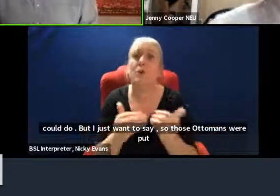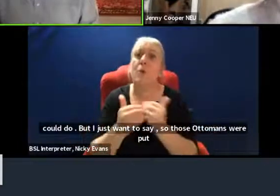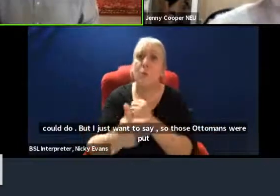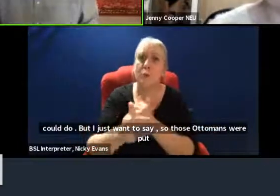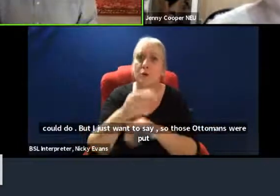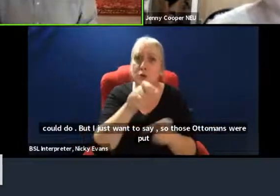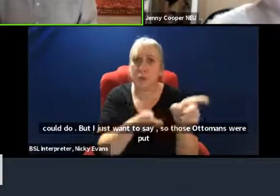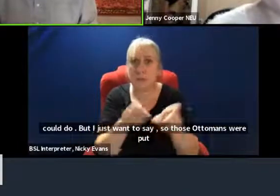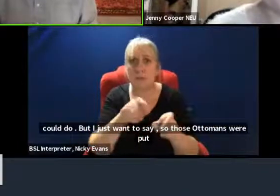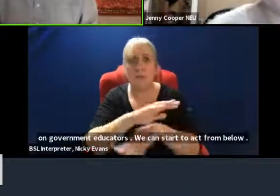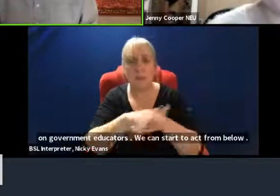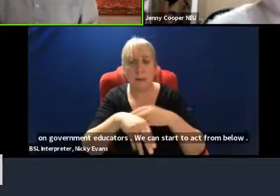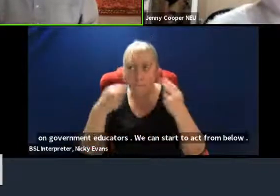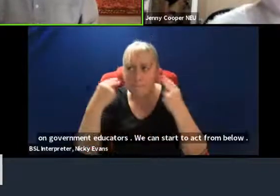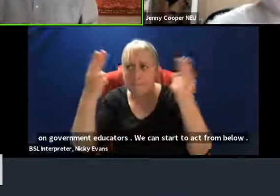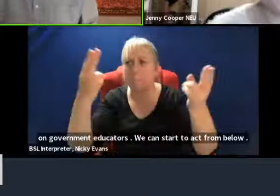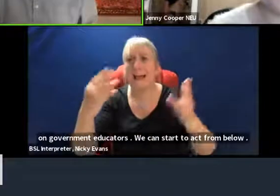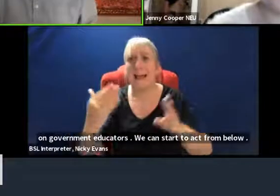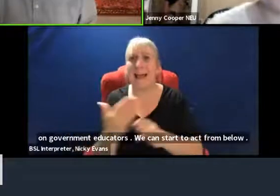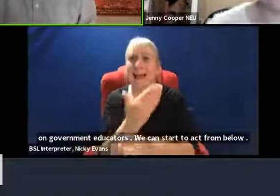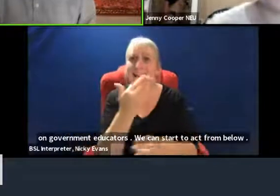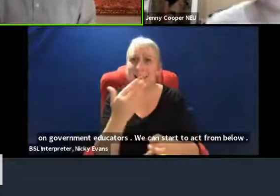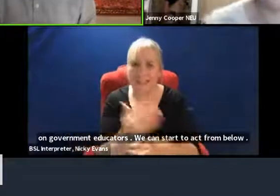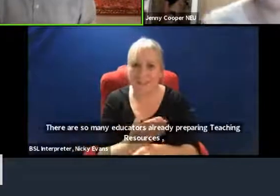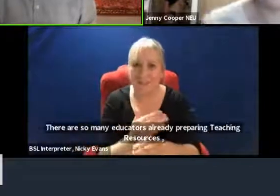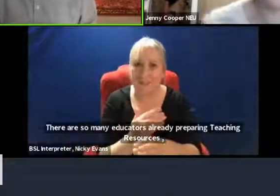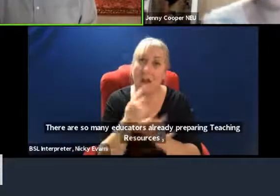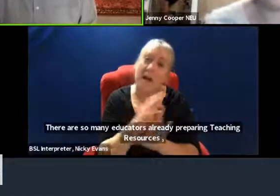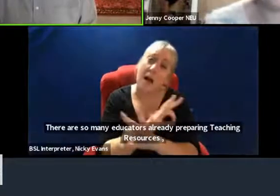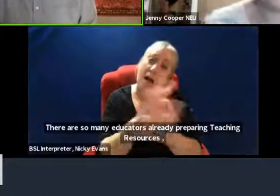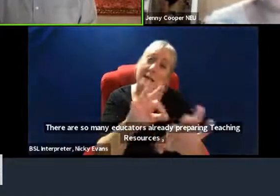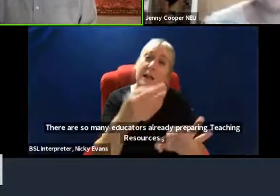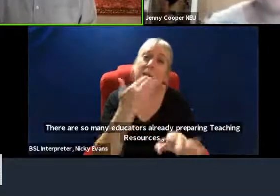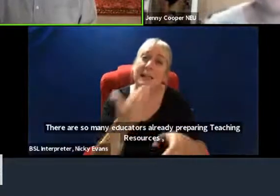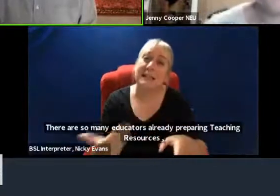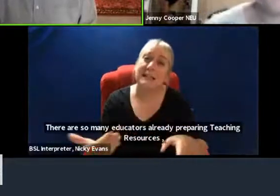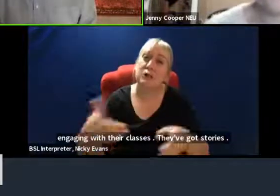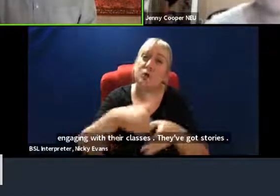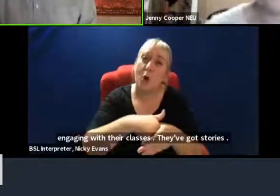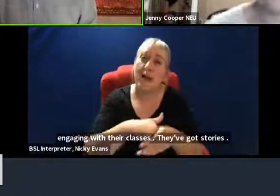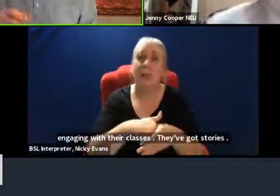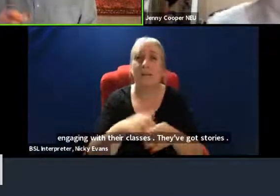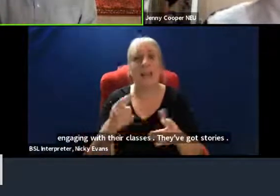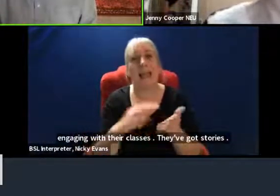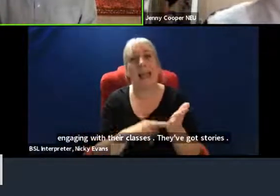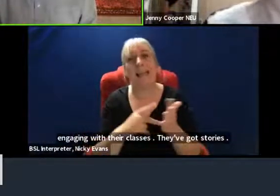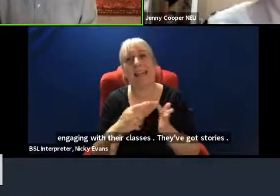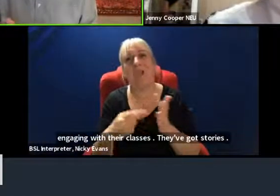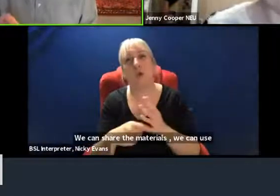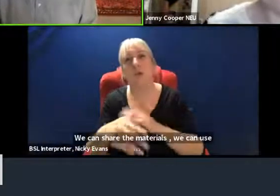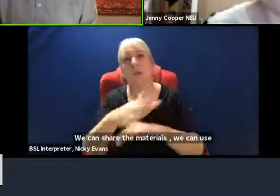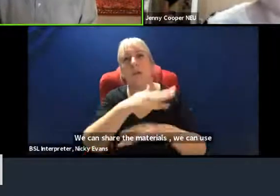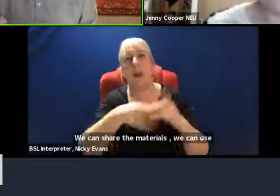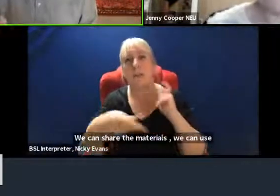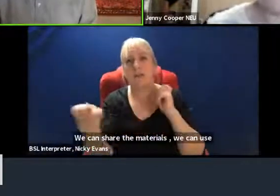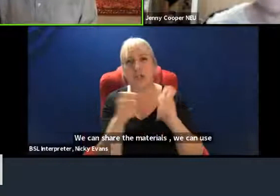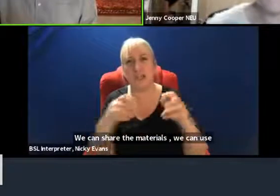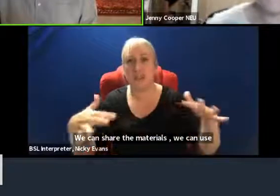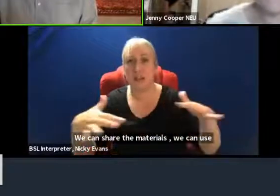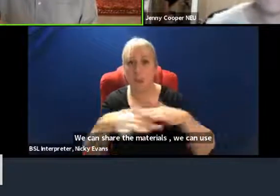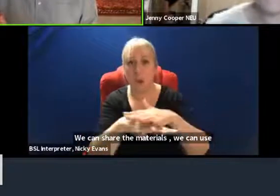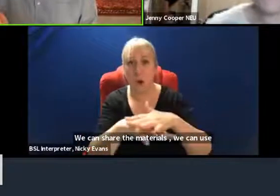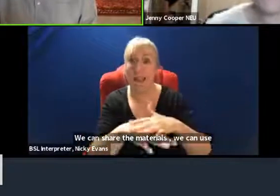be active. So I'd urge you as an educator to join the NEU's Climate Change Network. That's NEU Climate